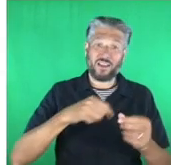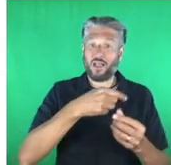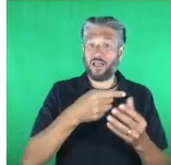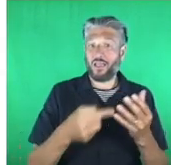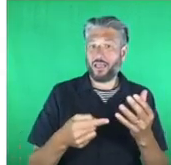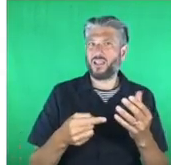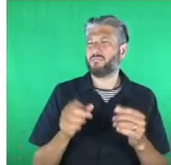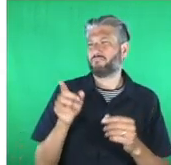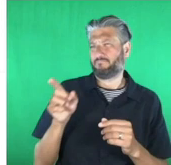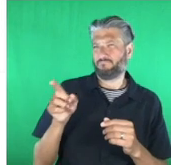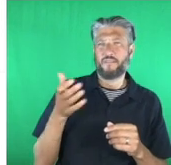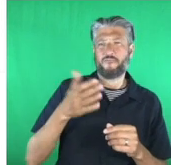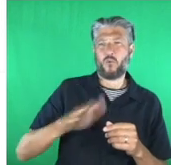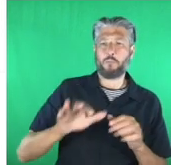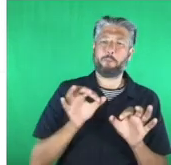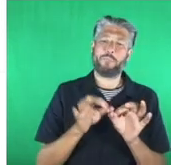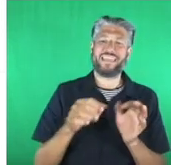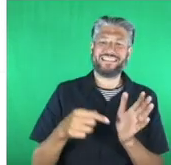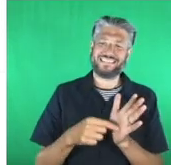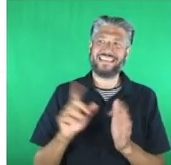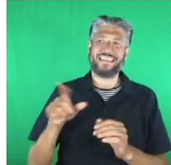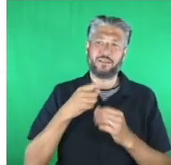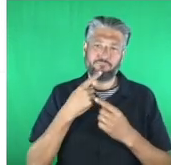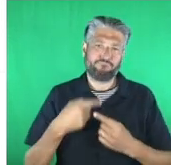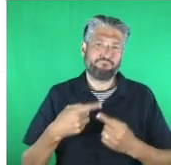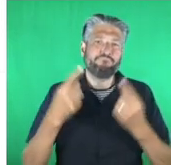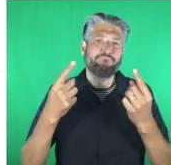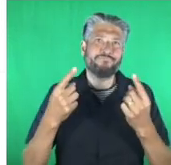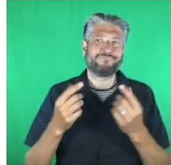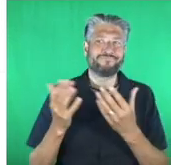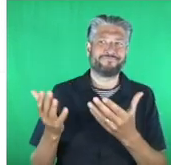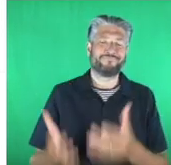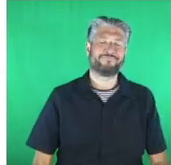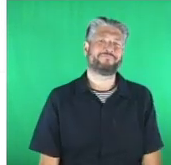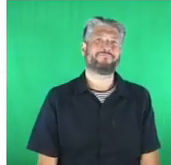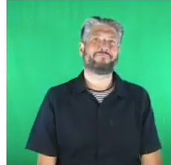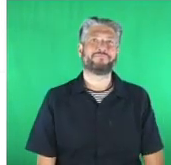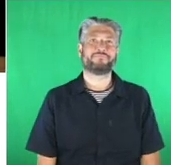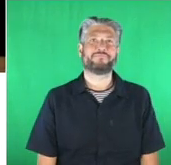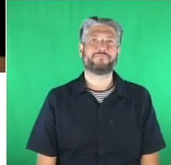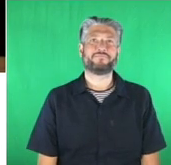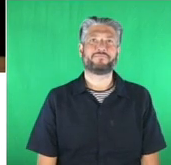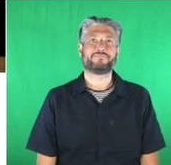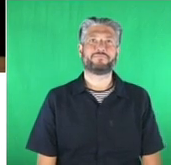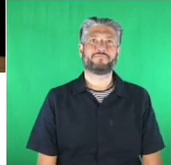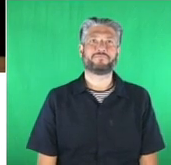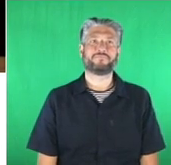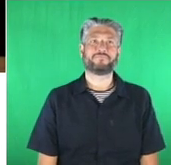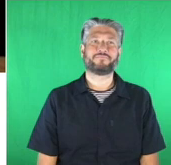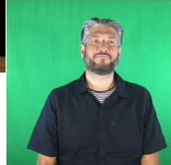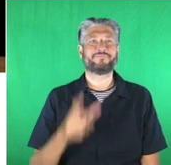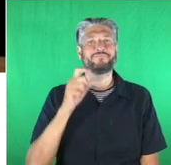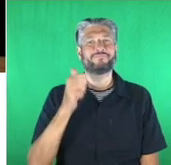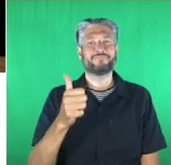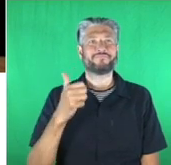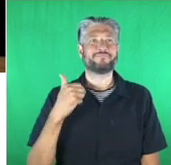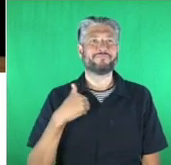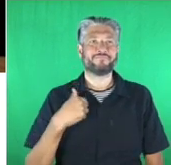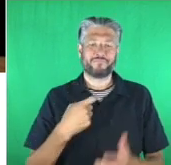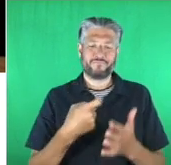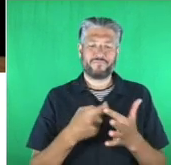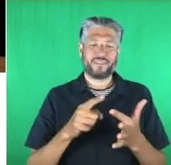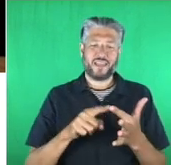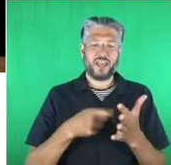thanks kate as you say i'm karenza